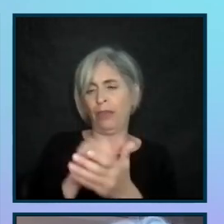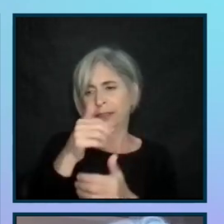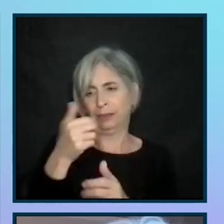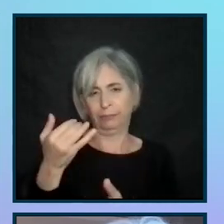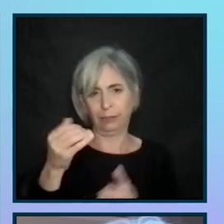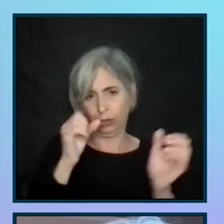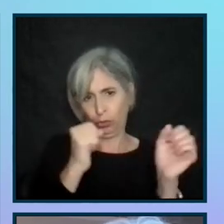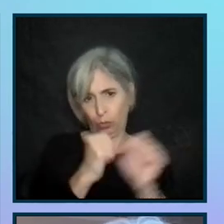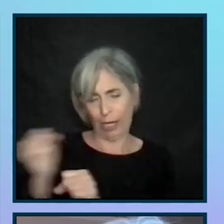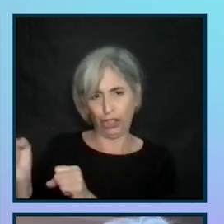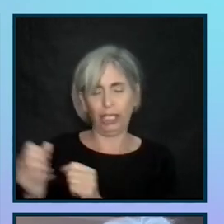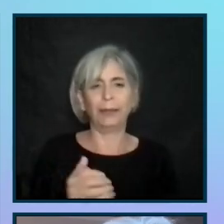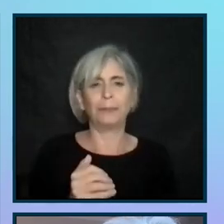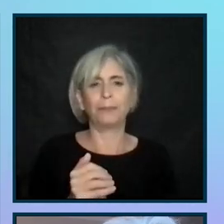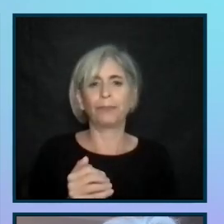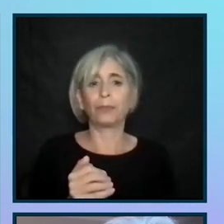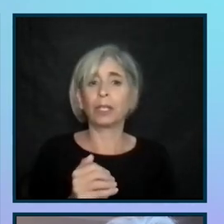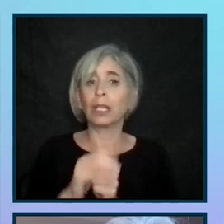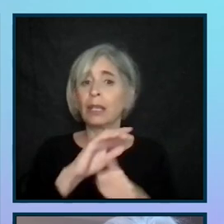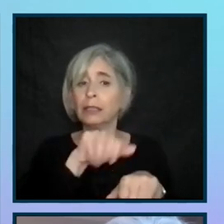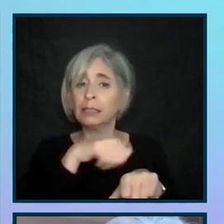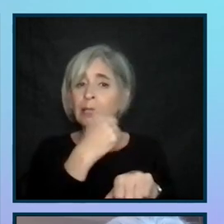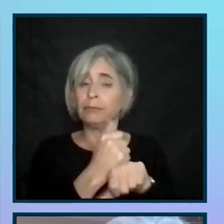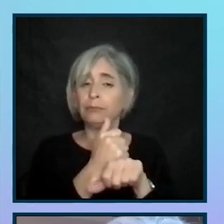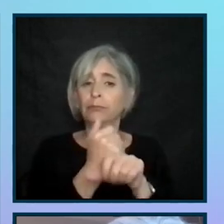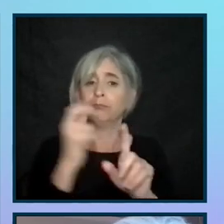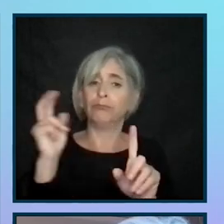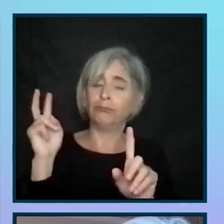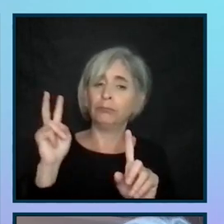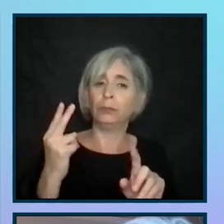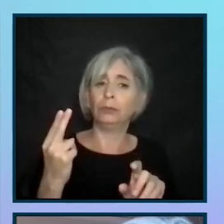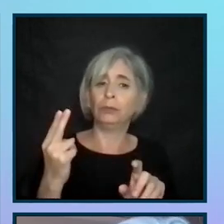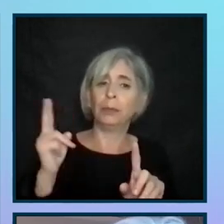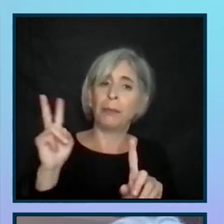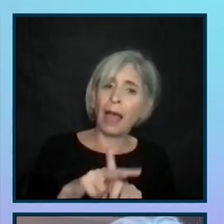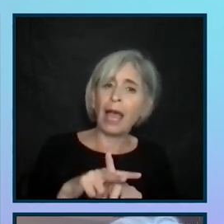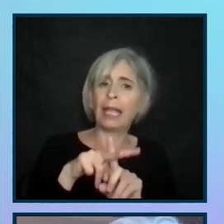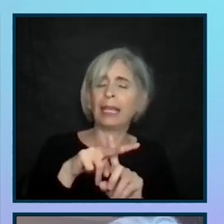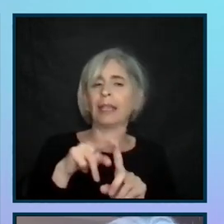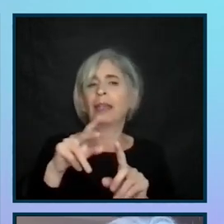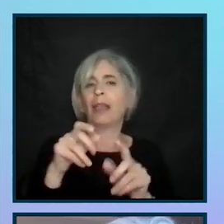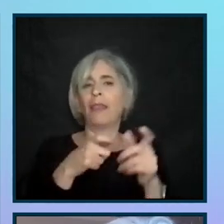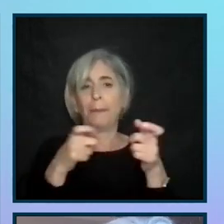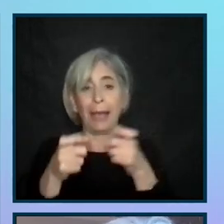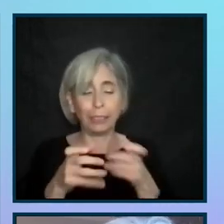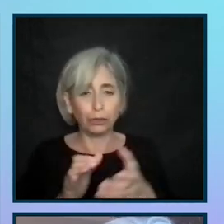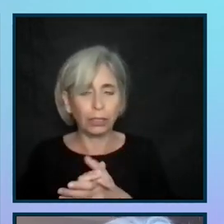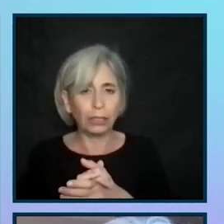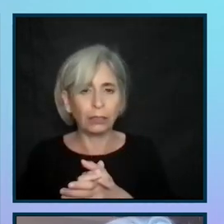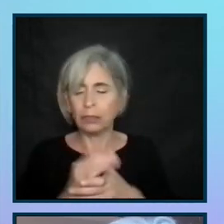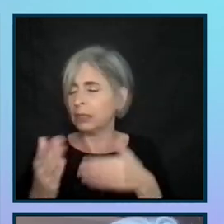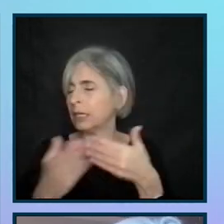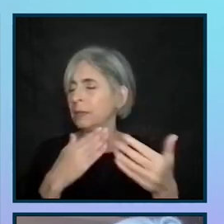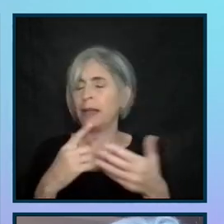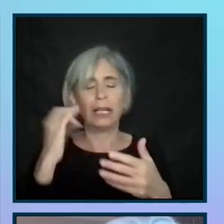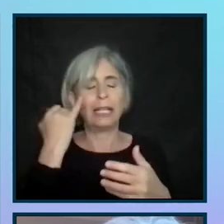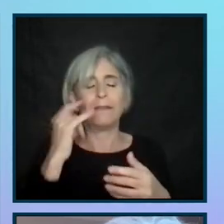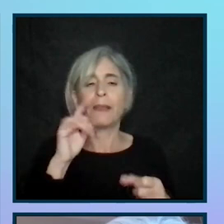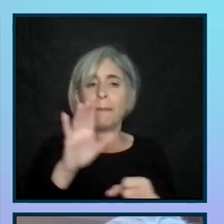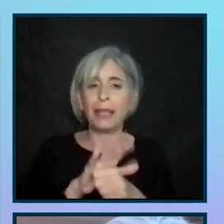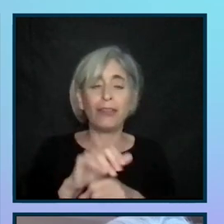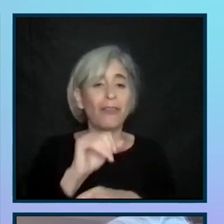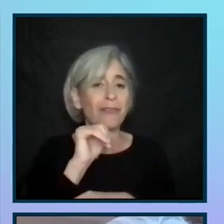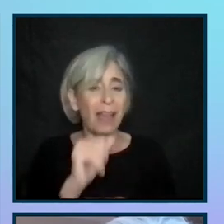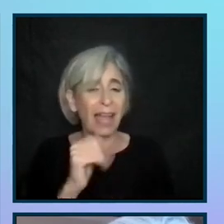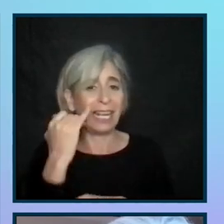We monitor and implement agreement because you know what, just like in the work you do, no matter how committed an organization is, even